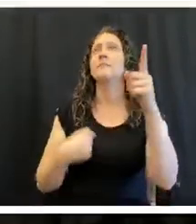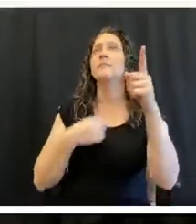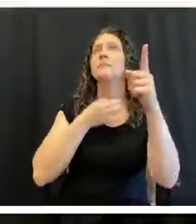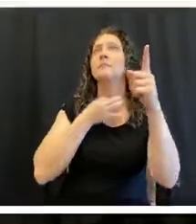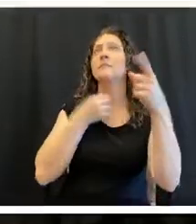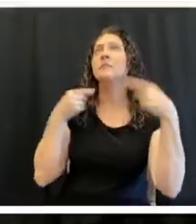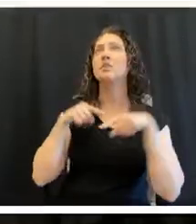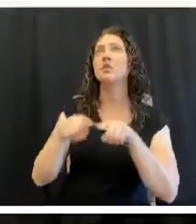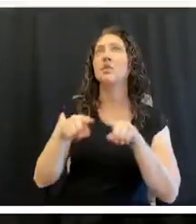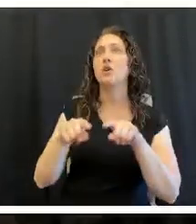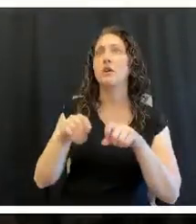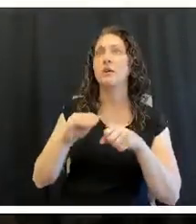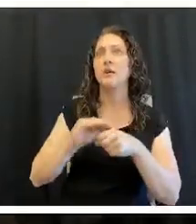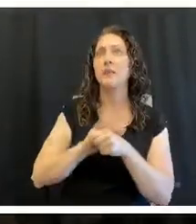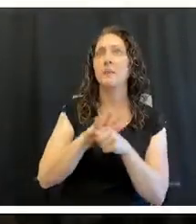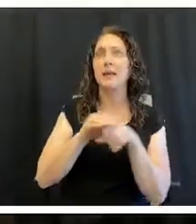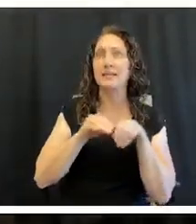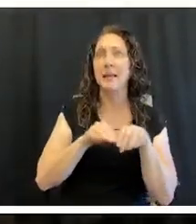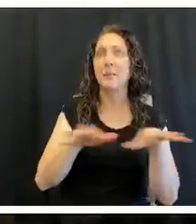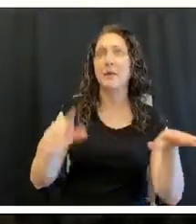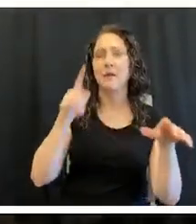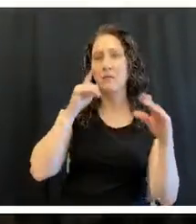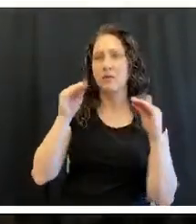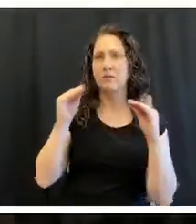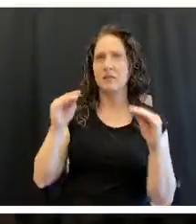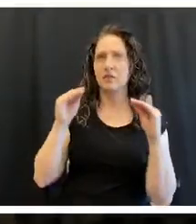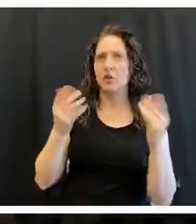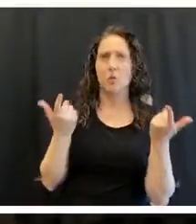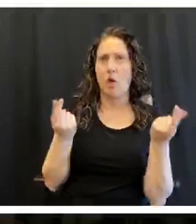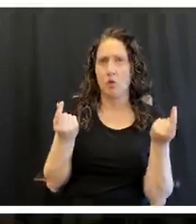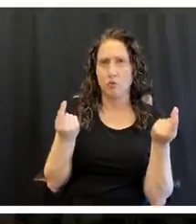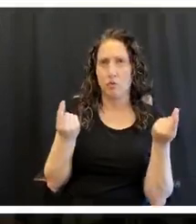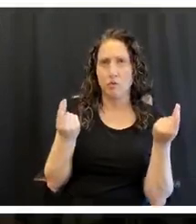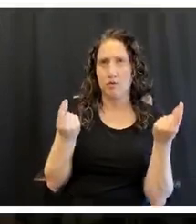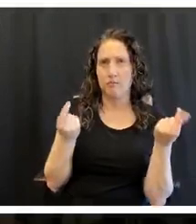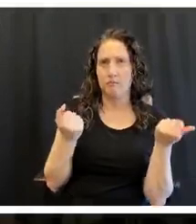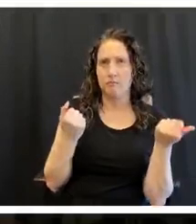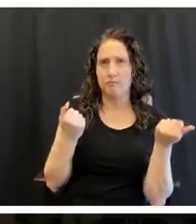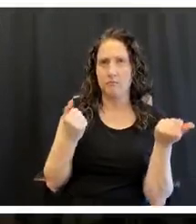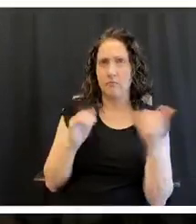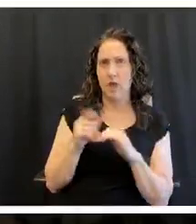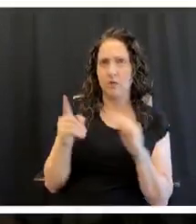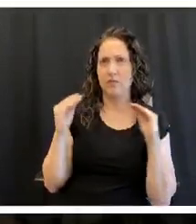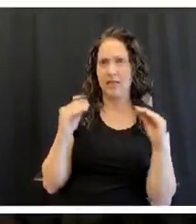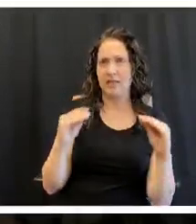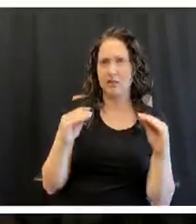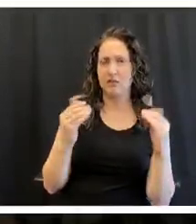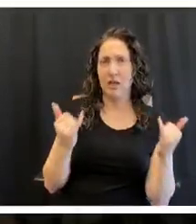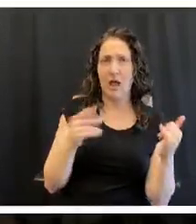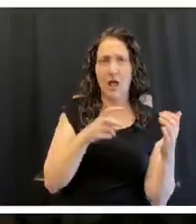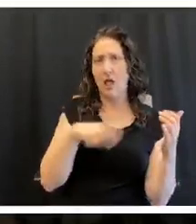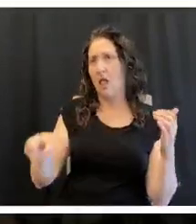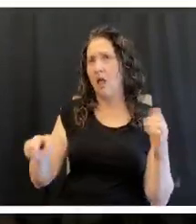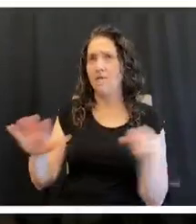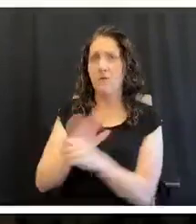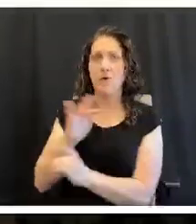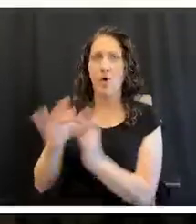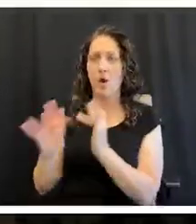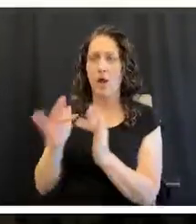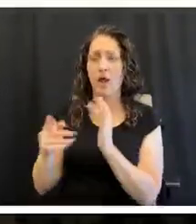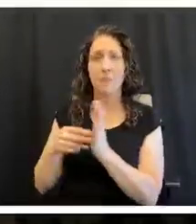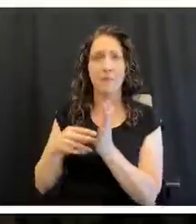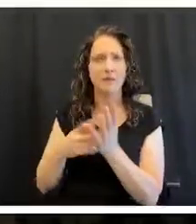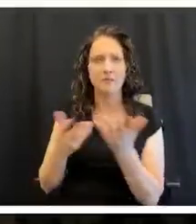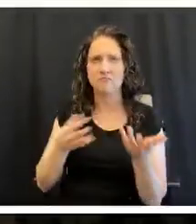during this pandemic to teach class. mean, are you doing, I mean, it's all online. Are y'all doing videos or